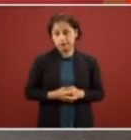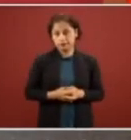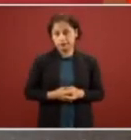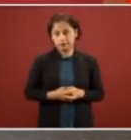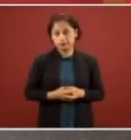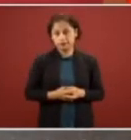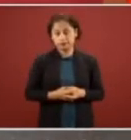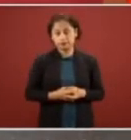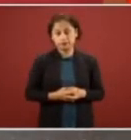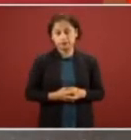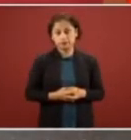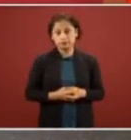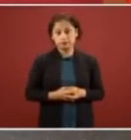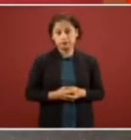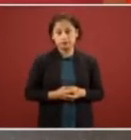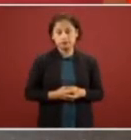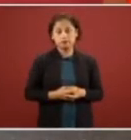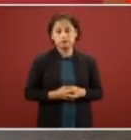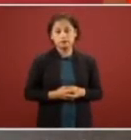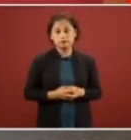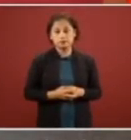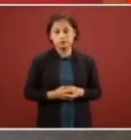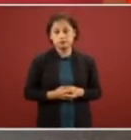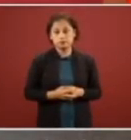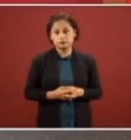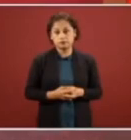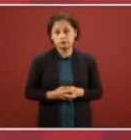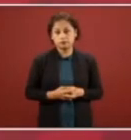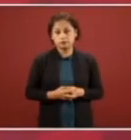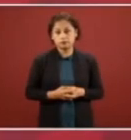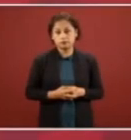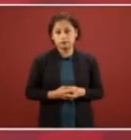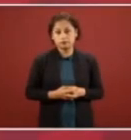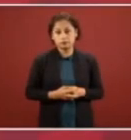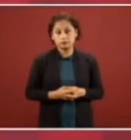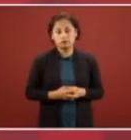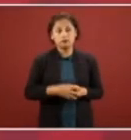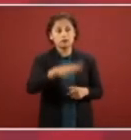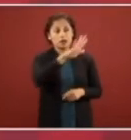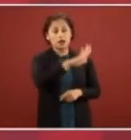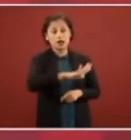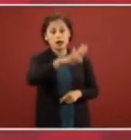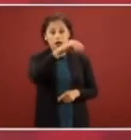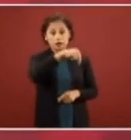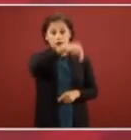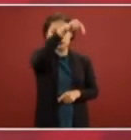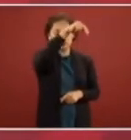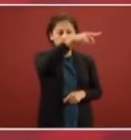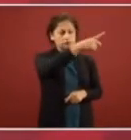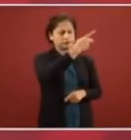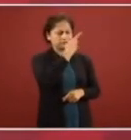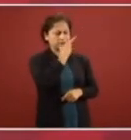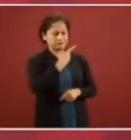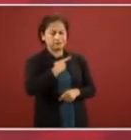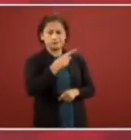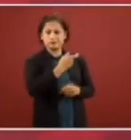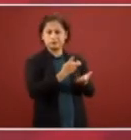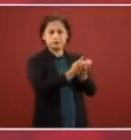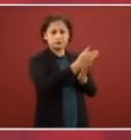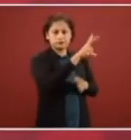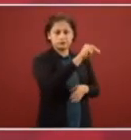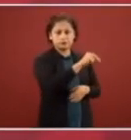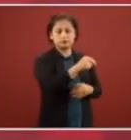and in a few places they used to tell me that they weren't being